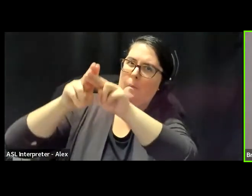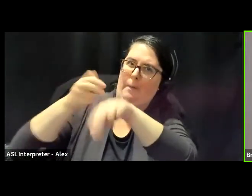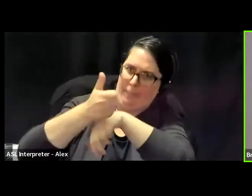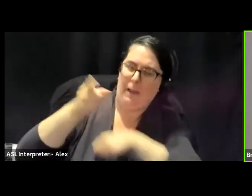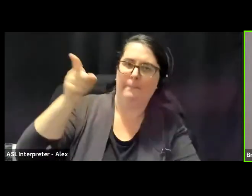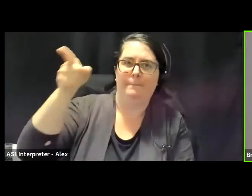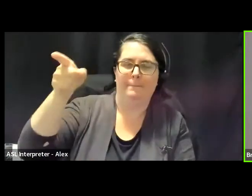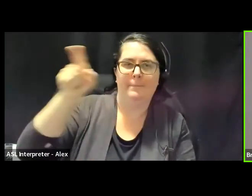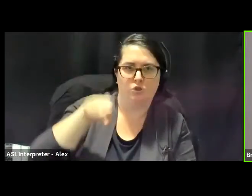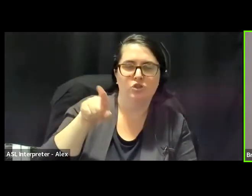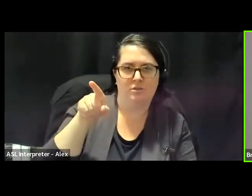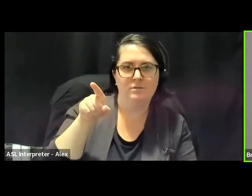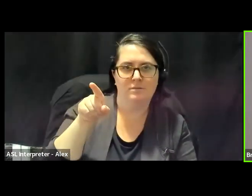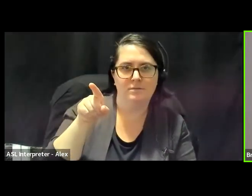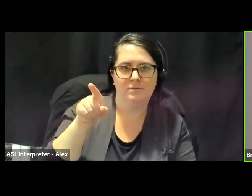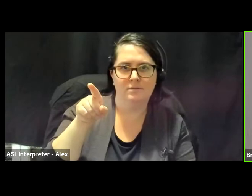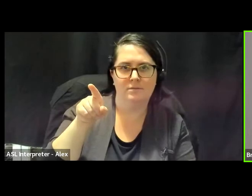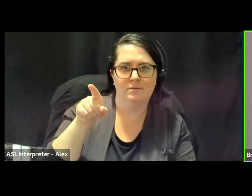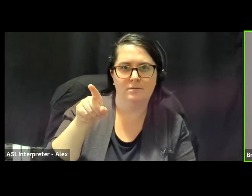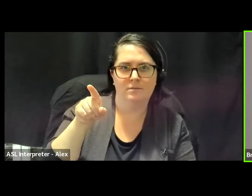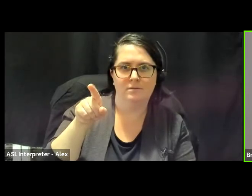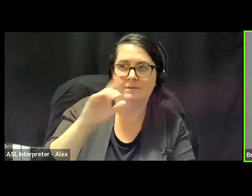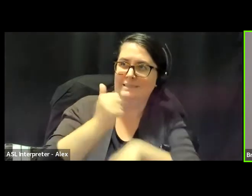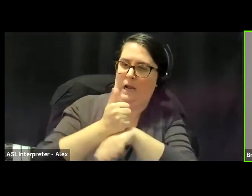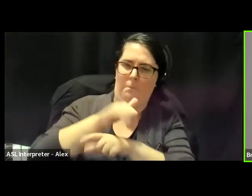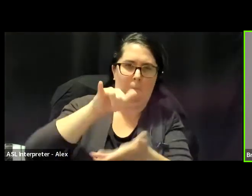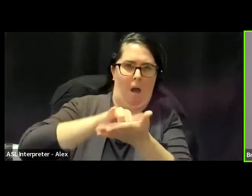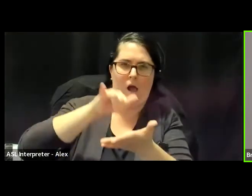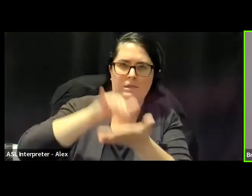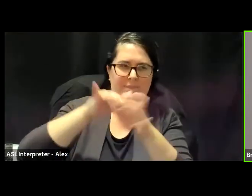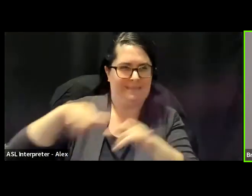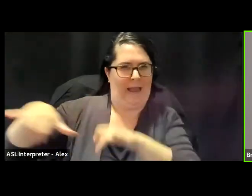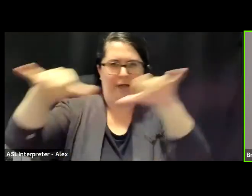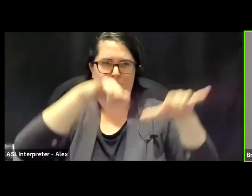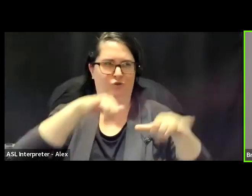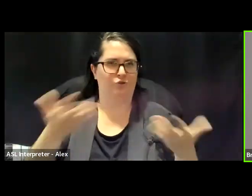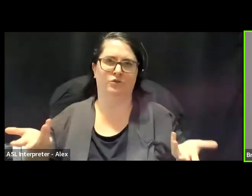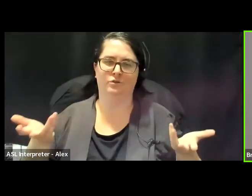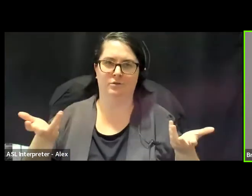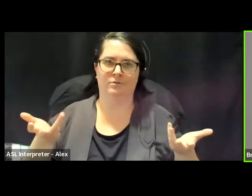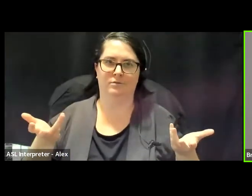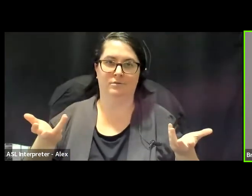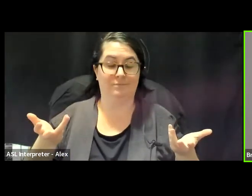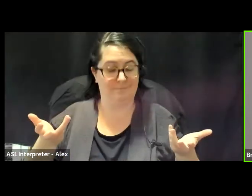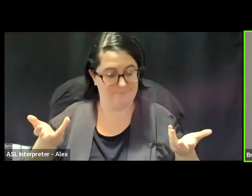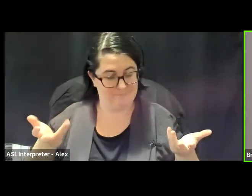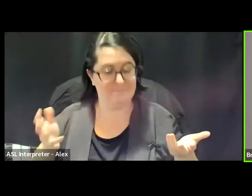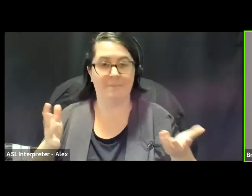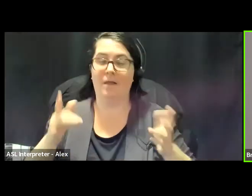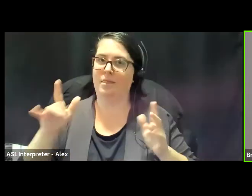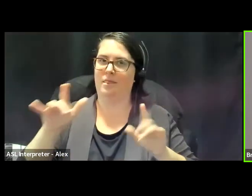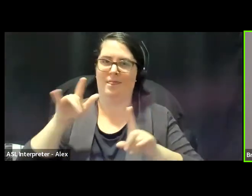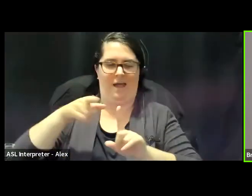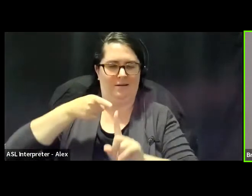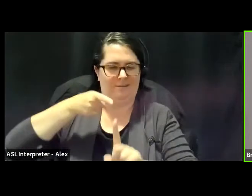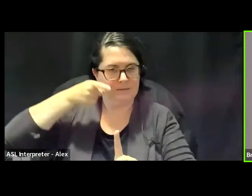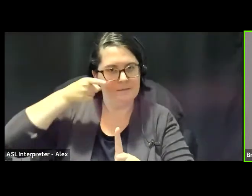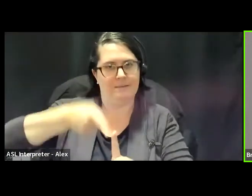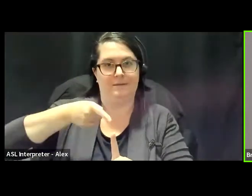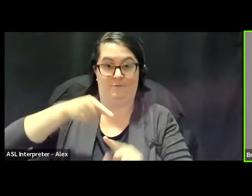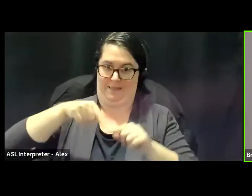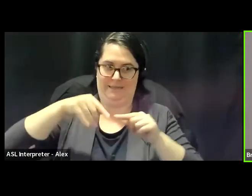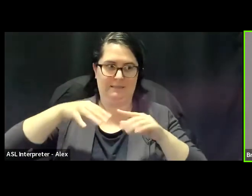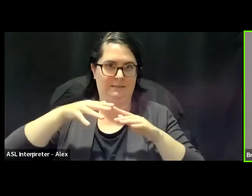that are so completely impossible to survive in. And this is something that is, again, been the very root of this